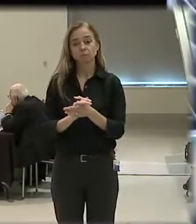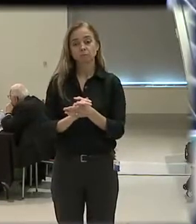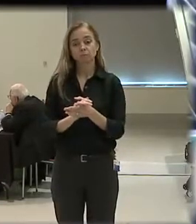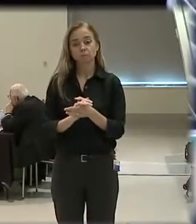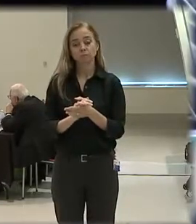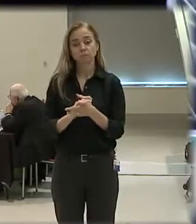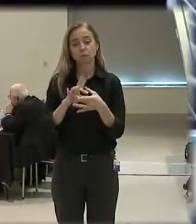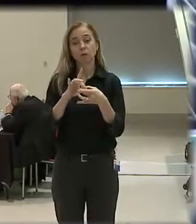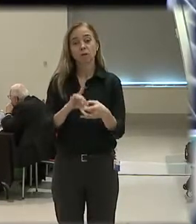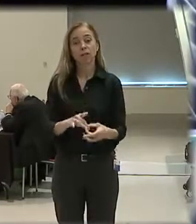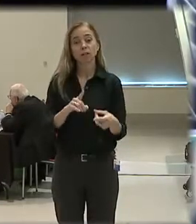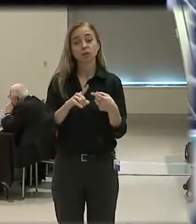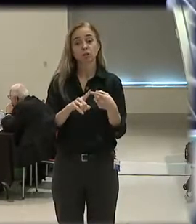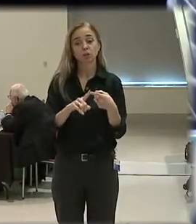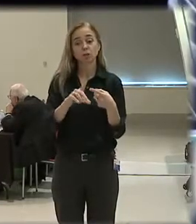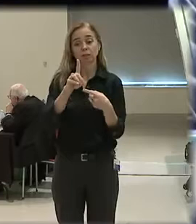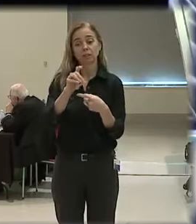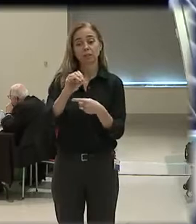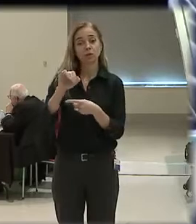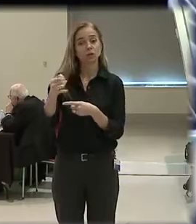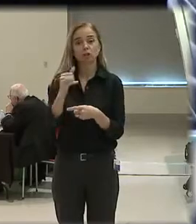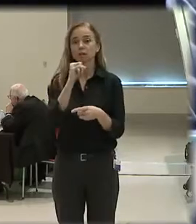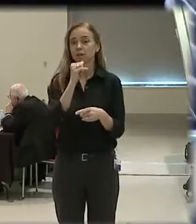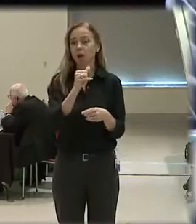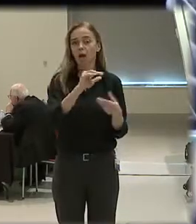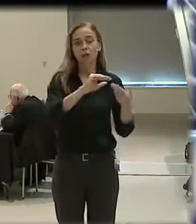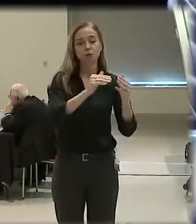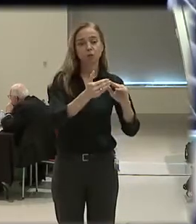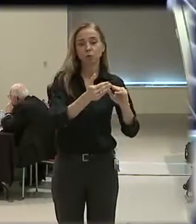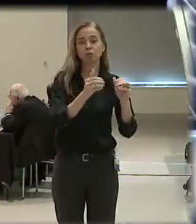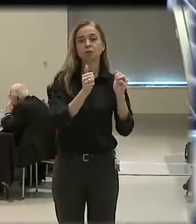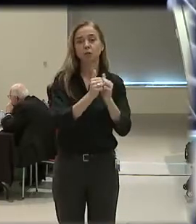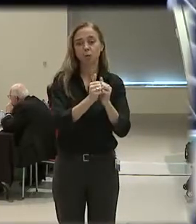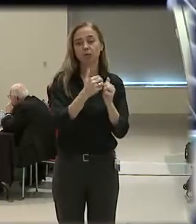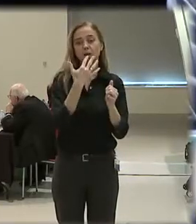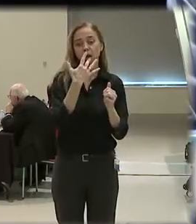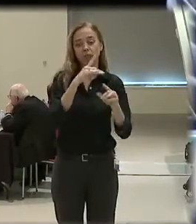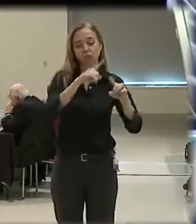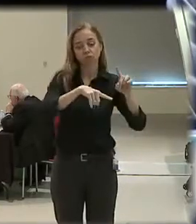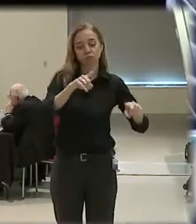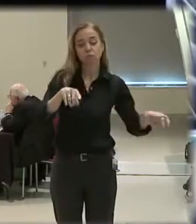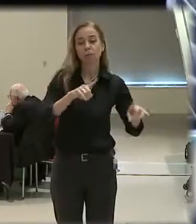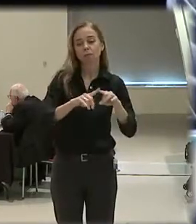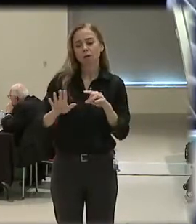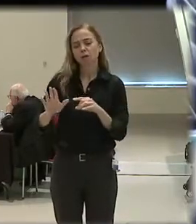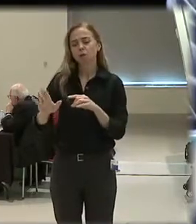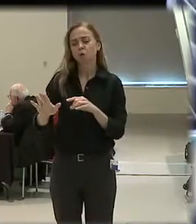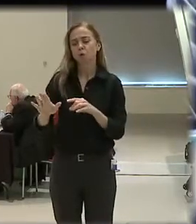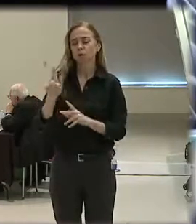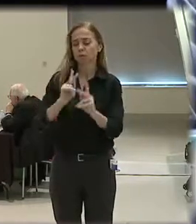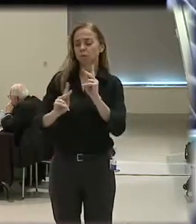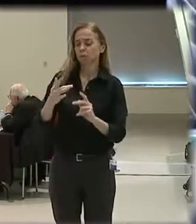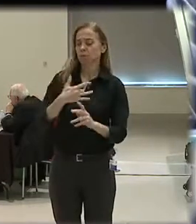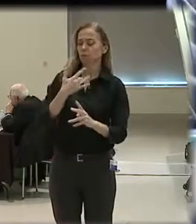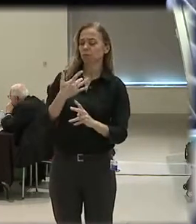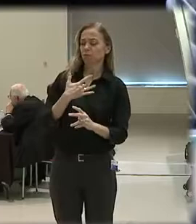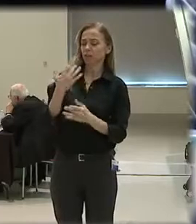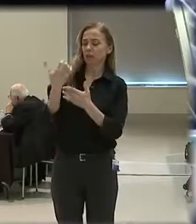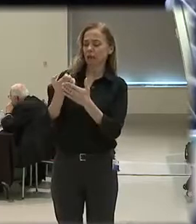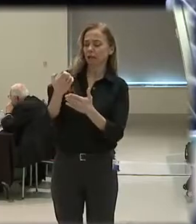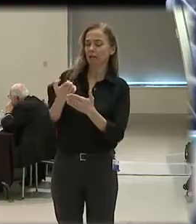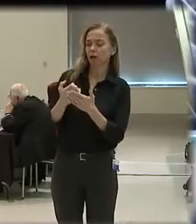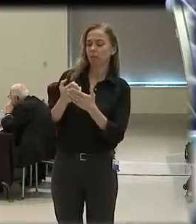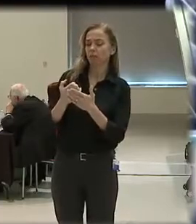criminal justice is not just in communities of color, but in communities like yours where people may feel because of their economic